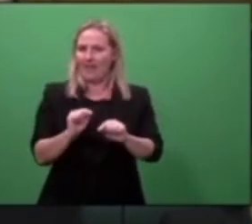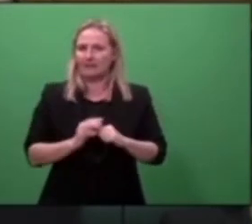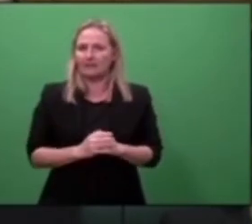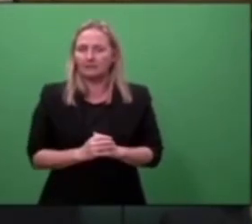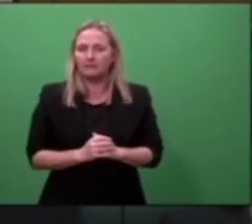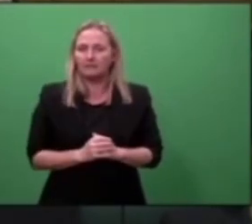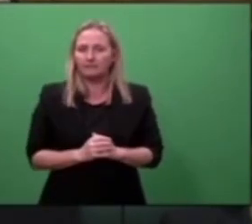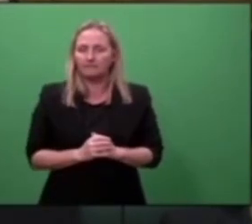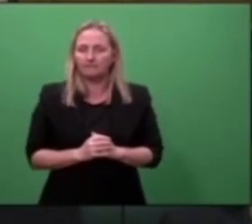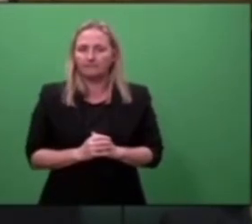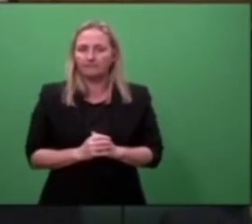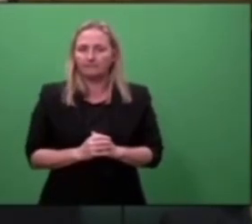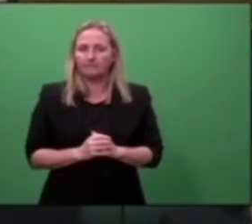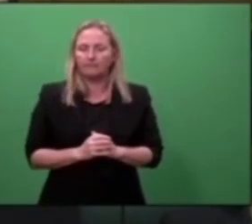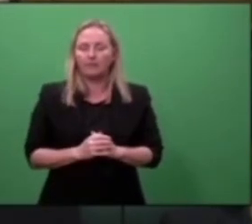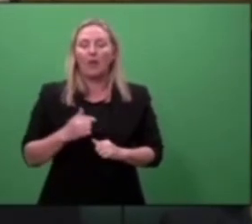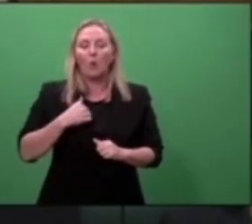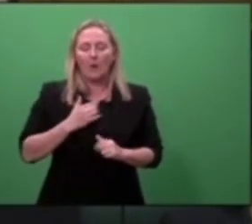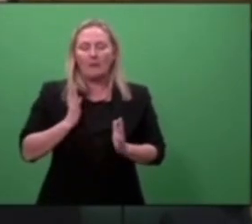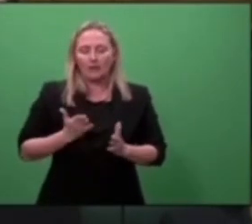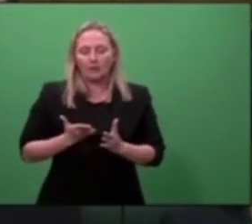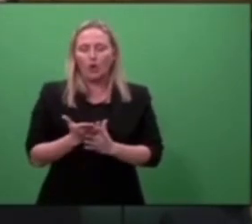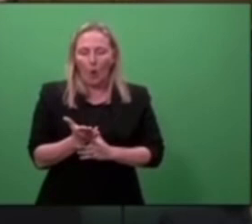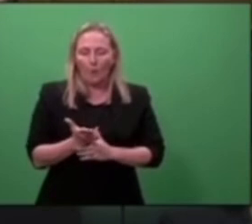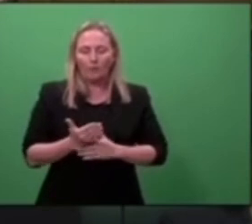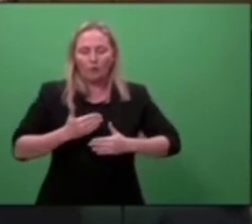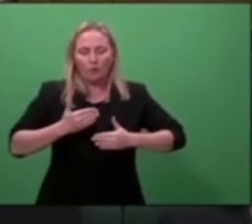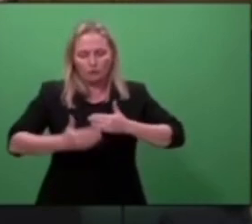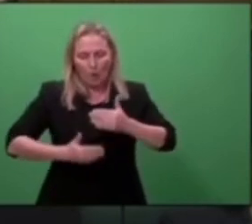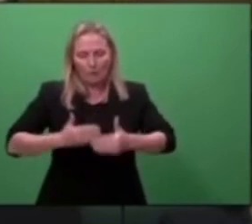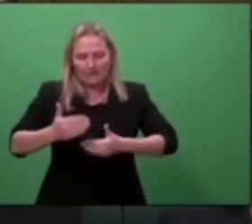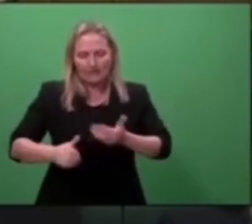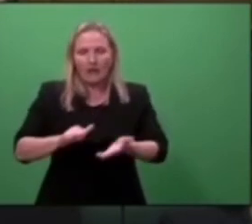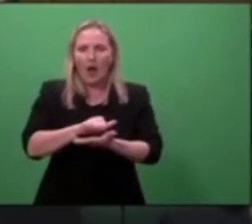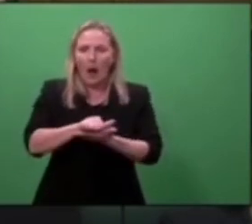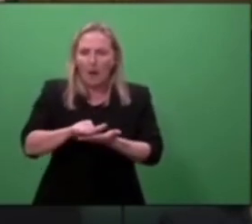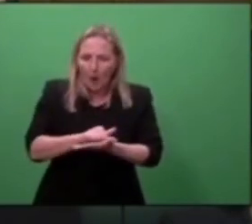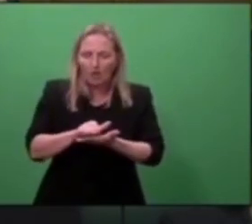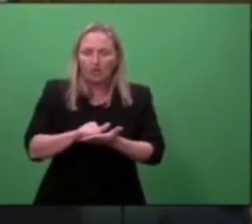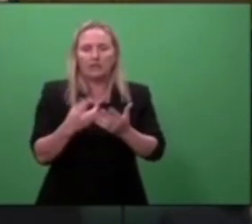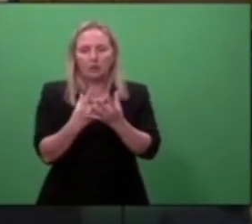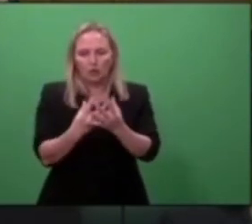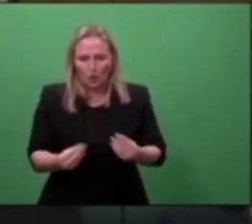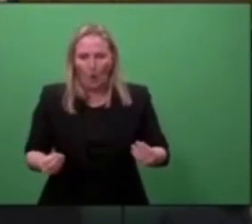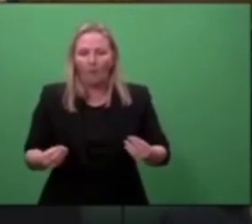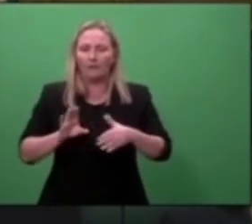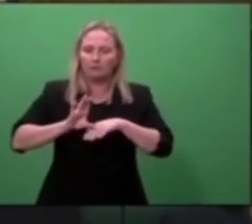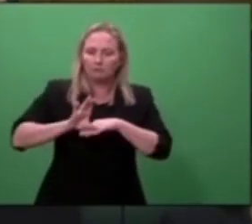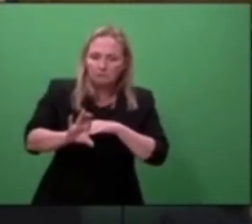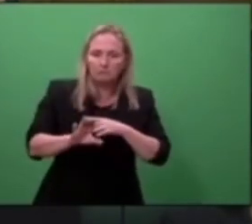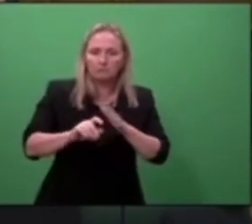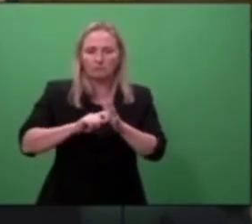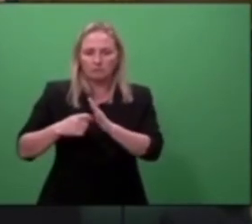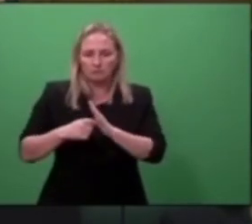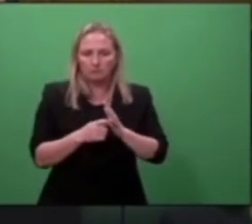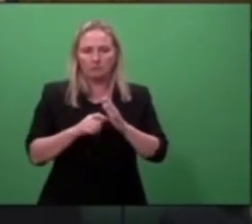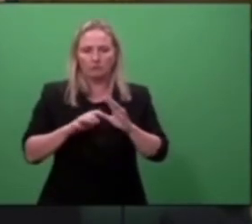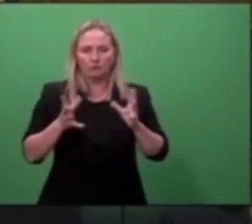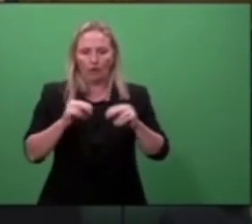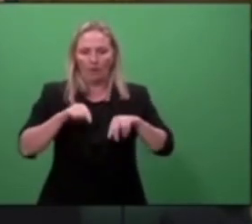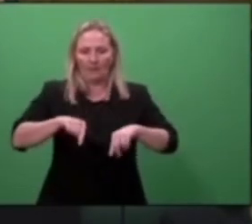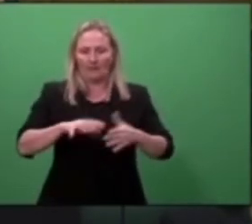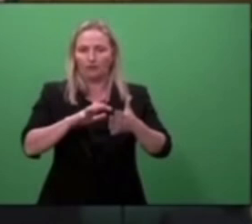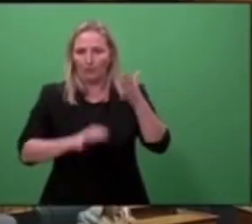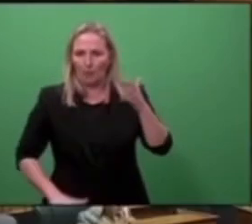process of apology and redress as a result of this report. It is for all New Zealand, finally,